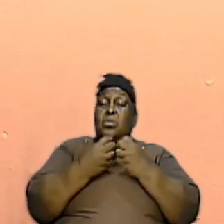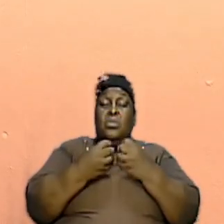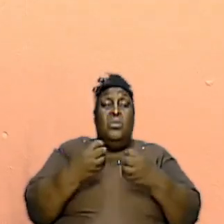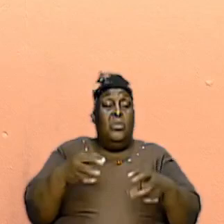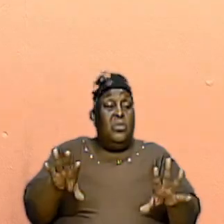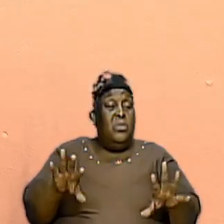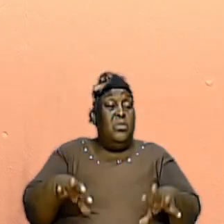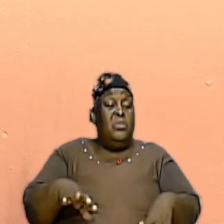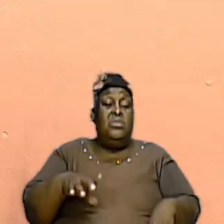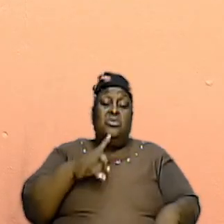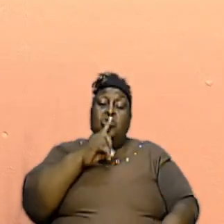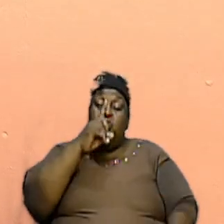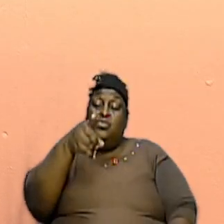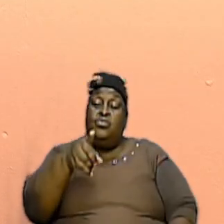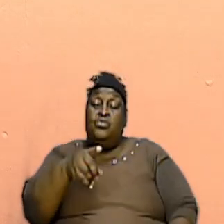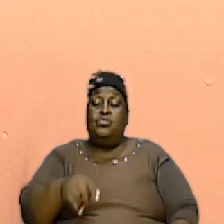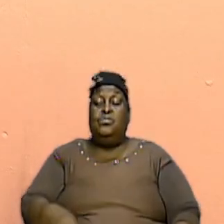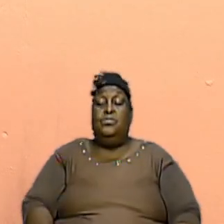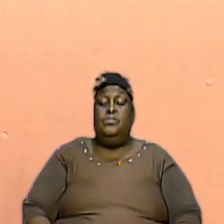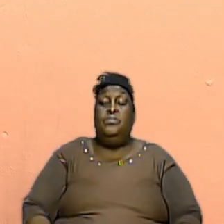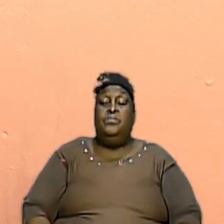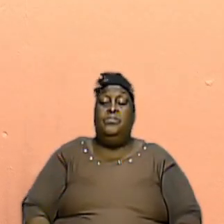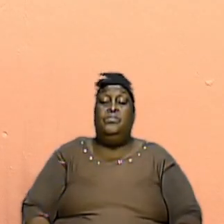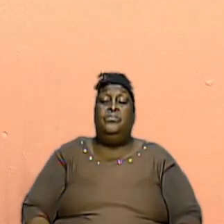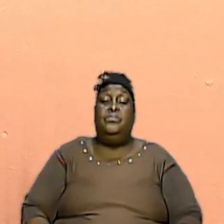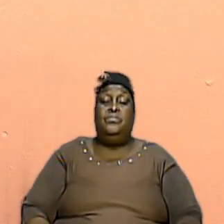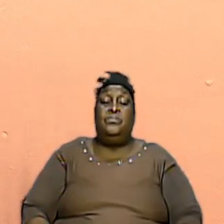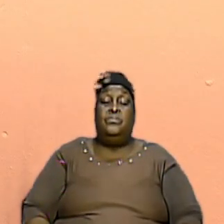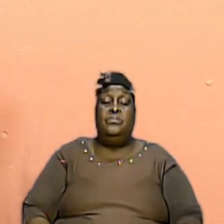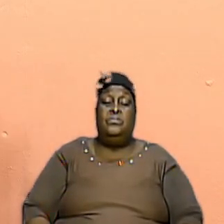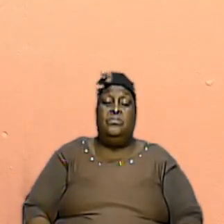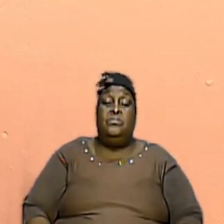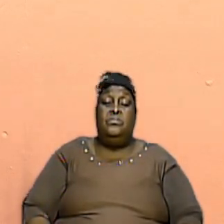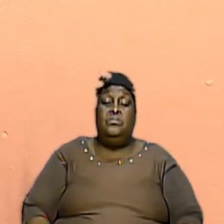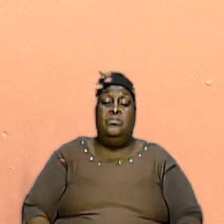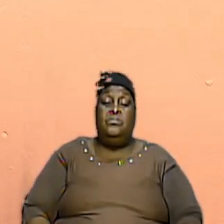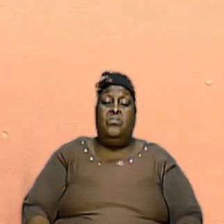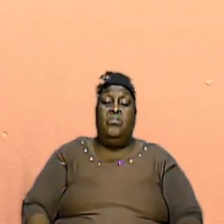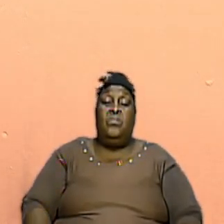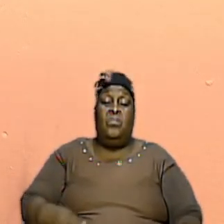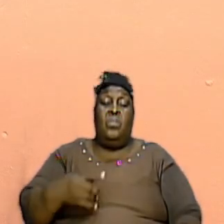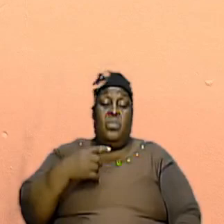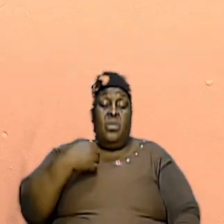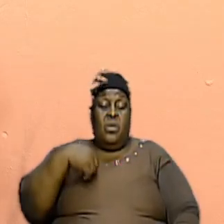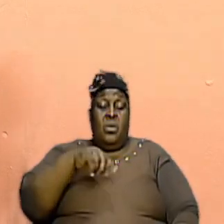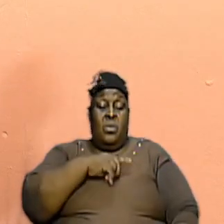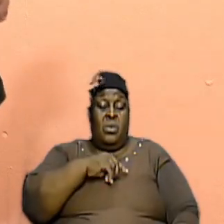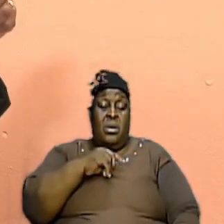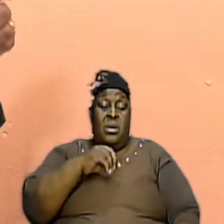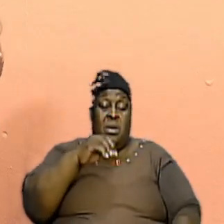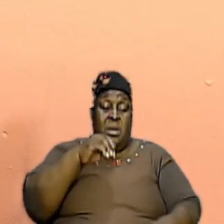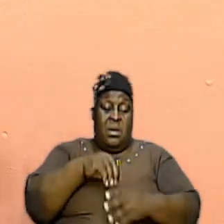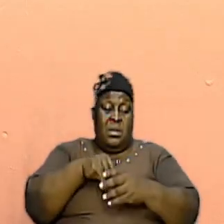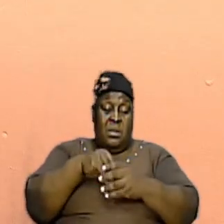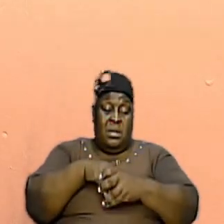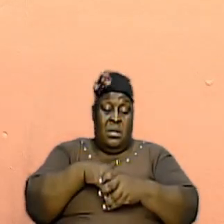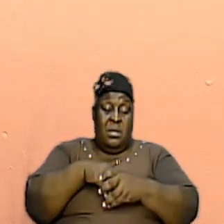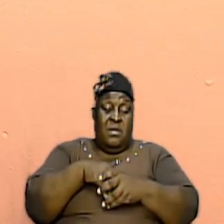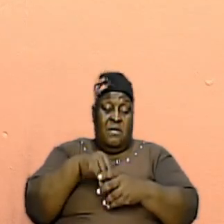that fact. We are in a day and age in this church era